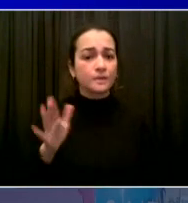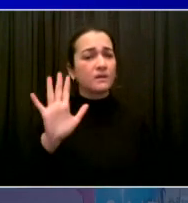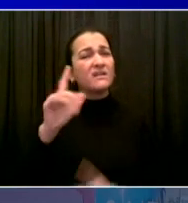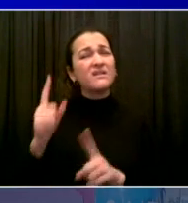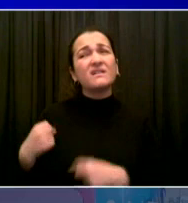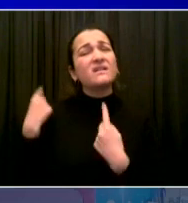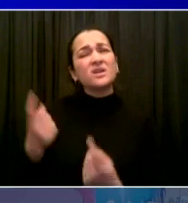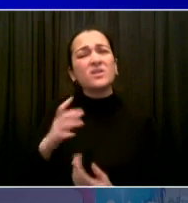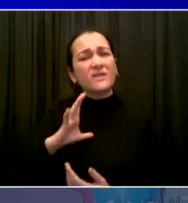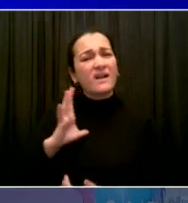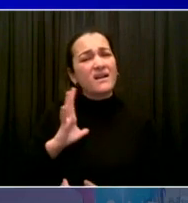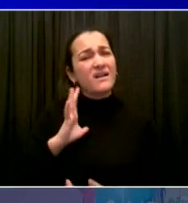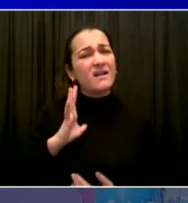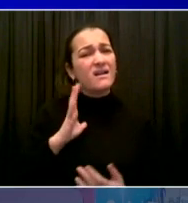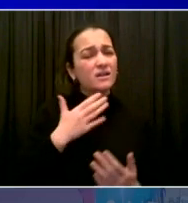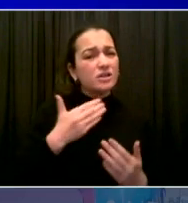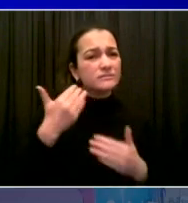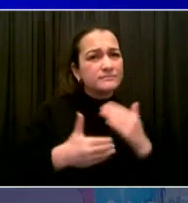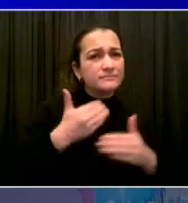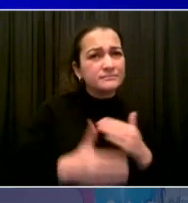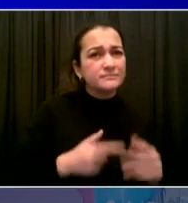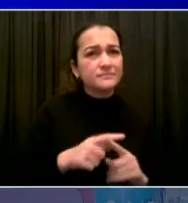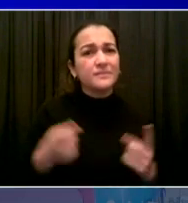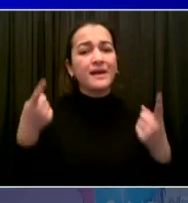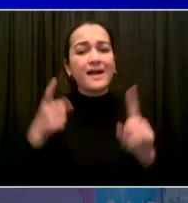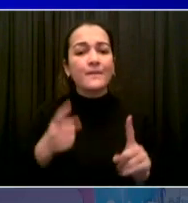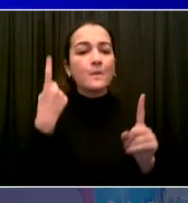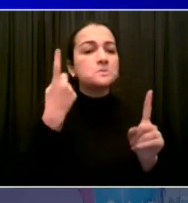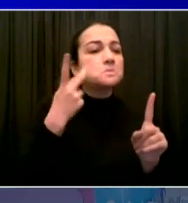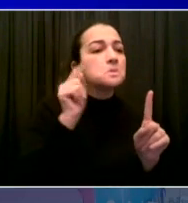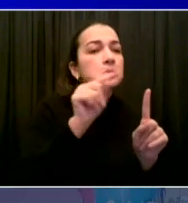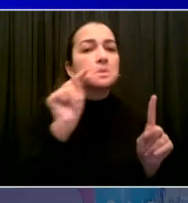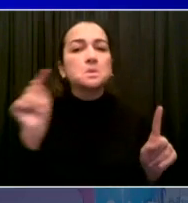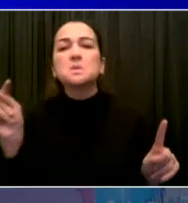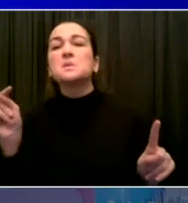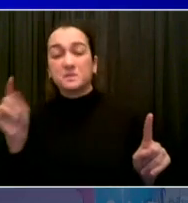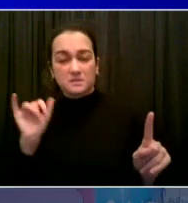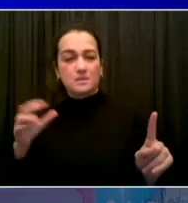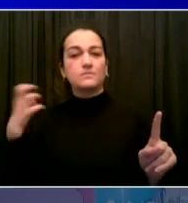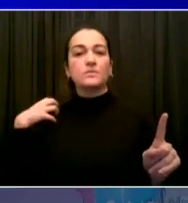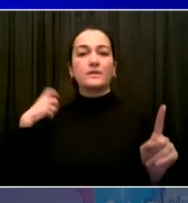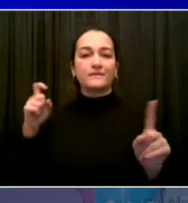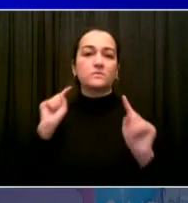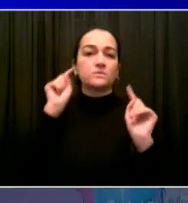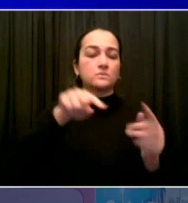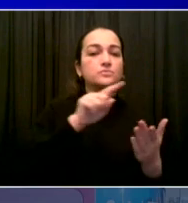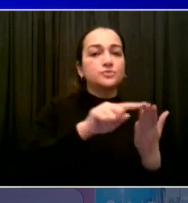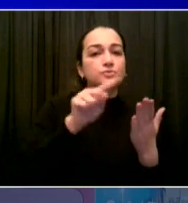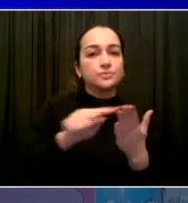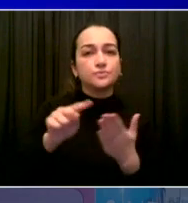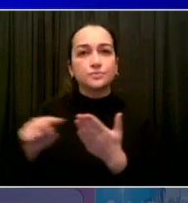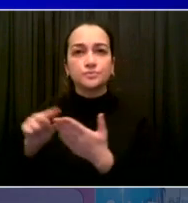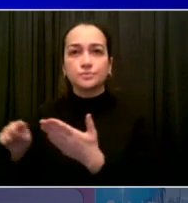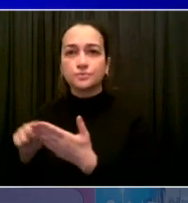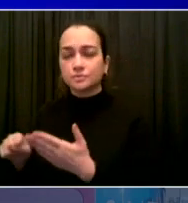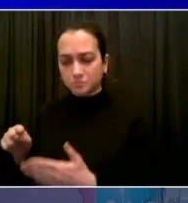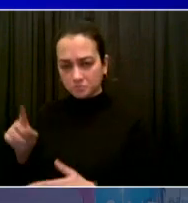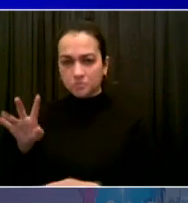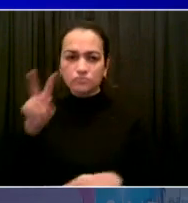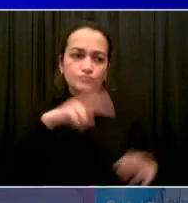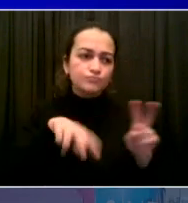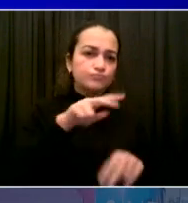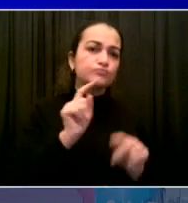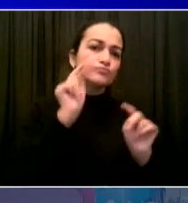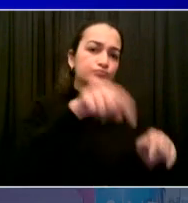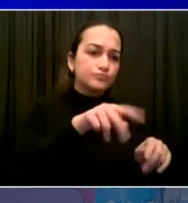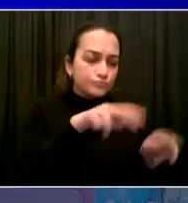we have our eyes on them every day to make sure there's high quality and consistency and that the hours are as stated. We also